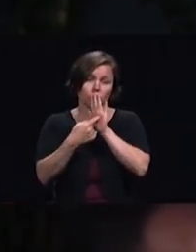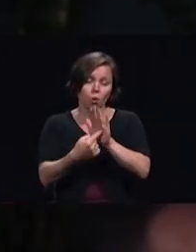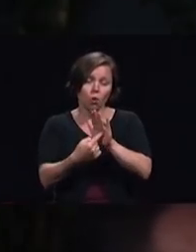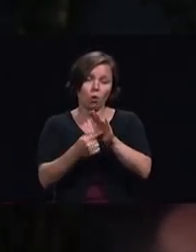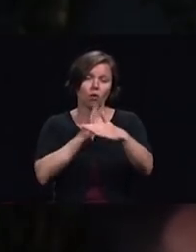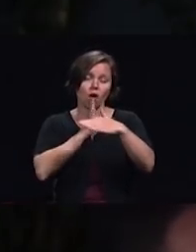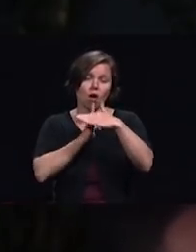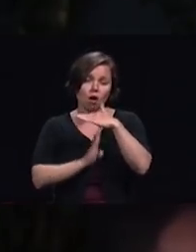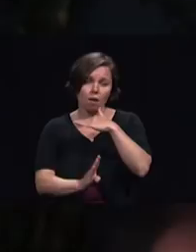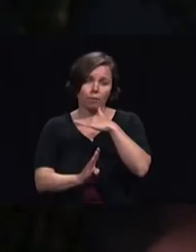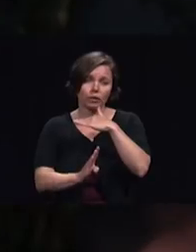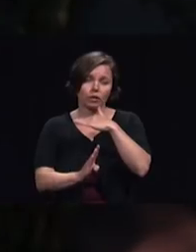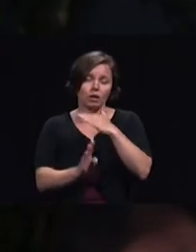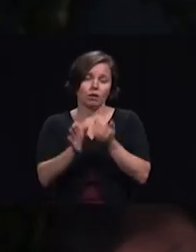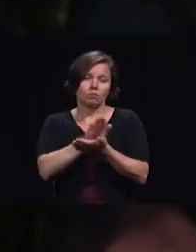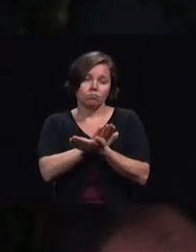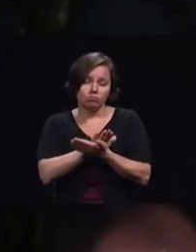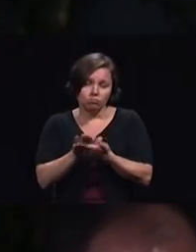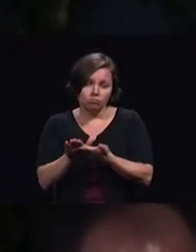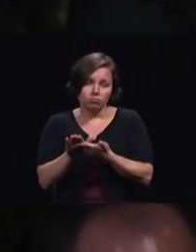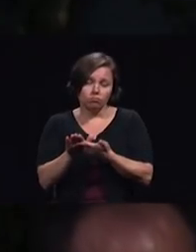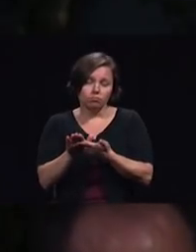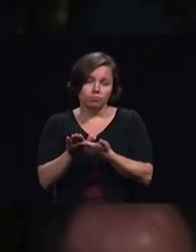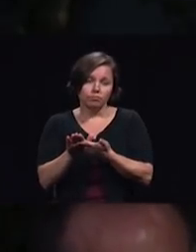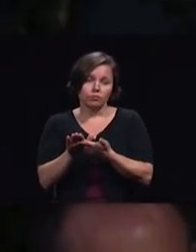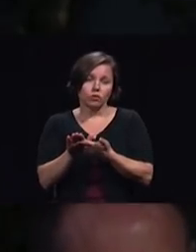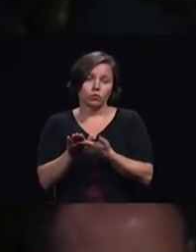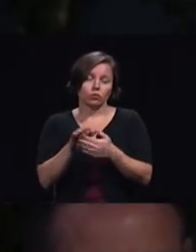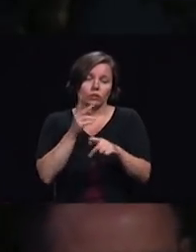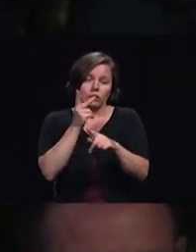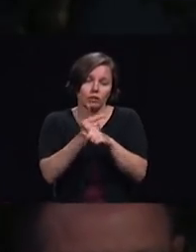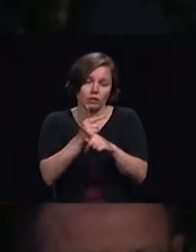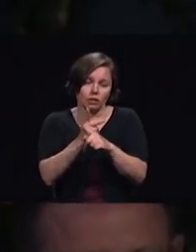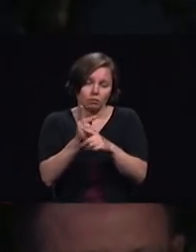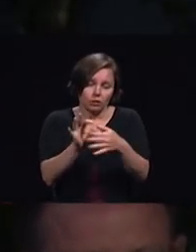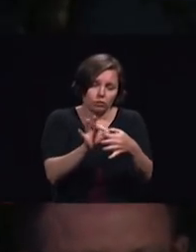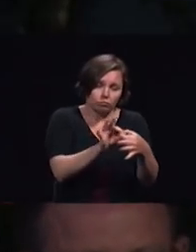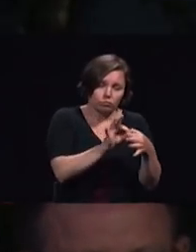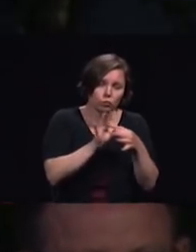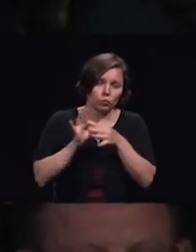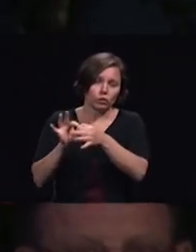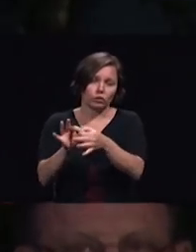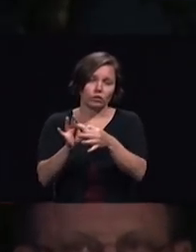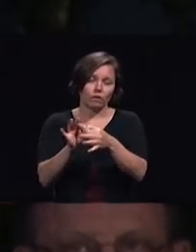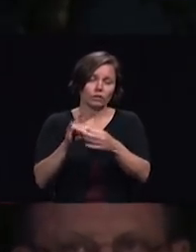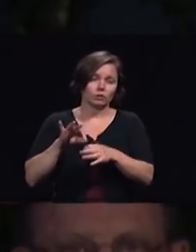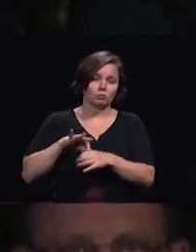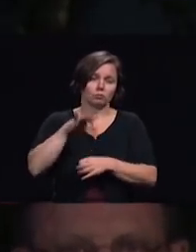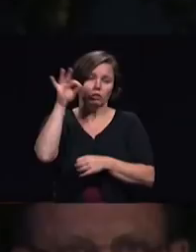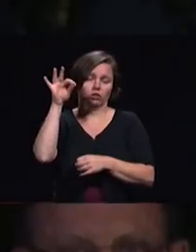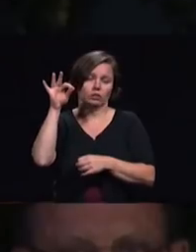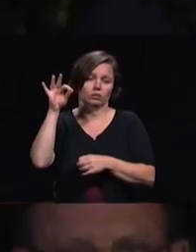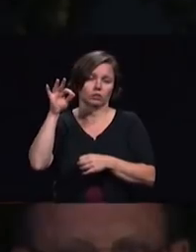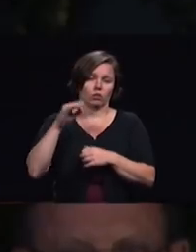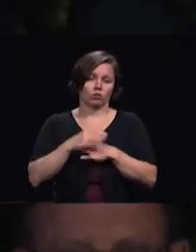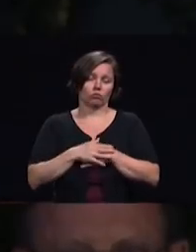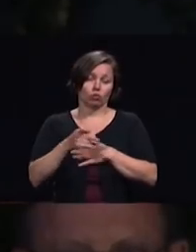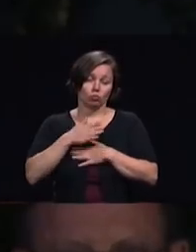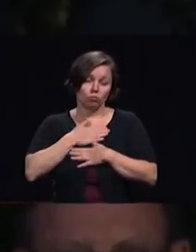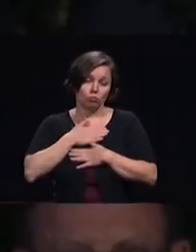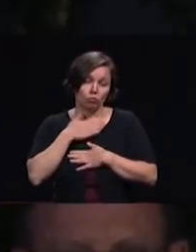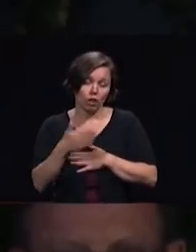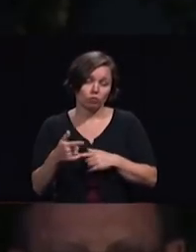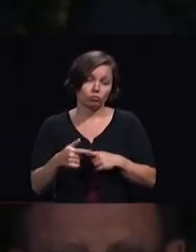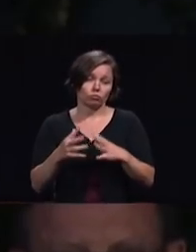gentleness and long suffering endeavoring to keep the unity of the spirit are you willing to accept the call of one